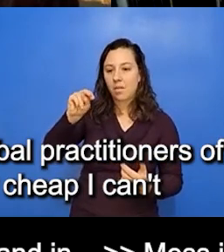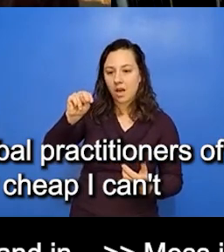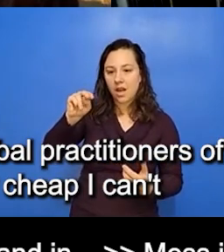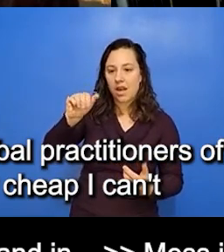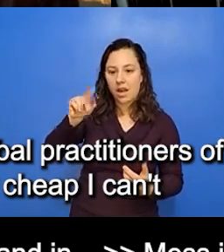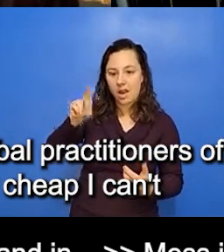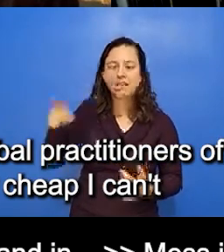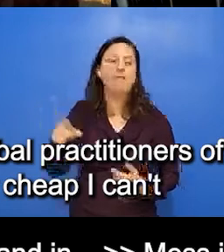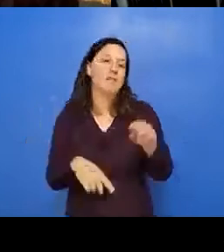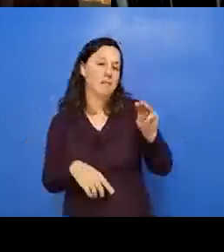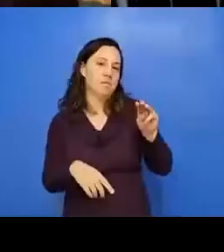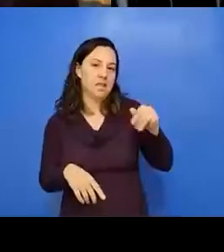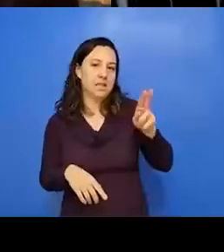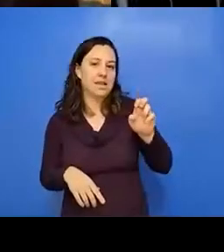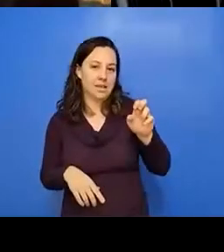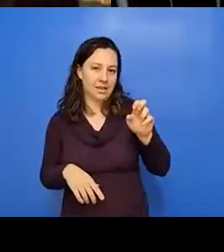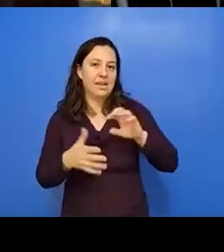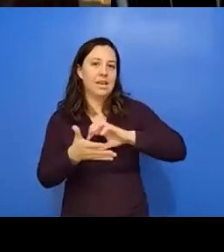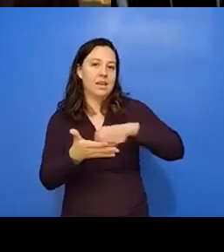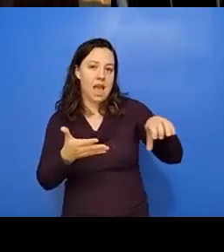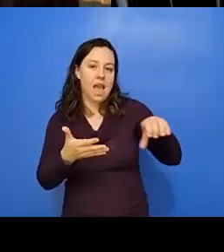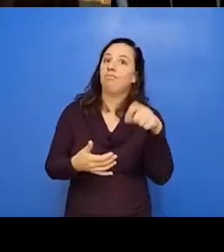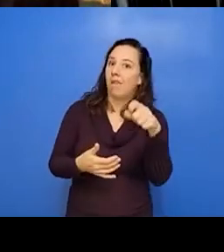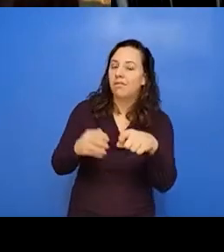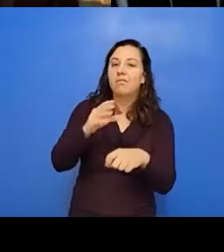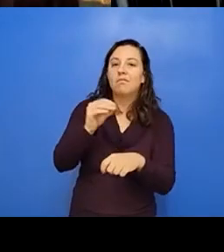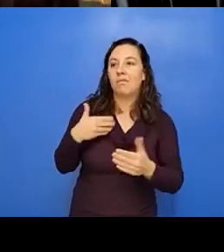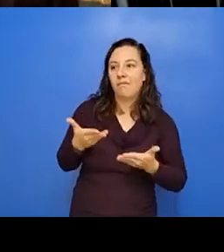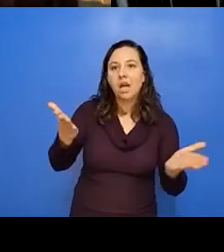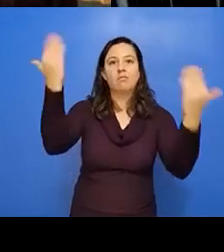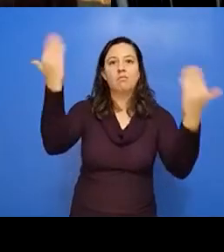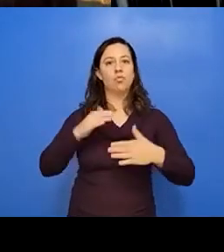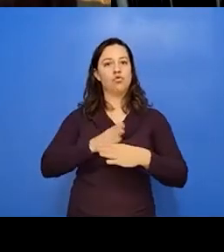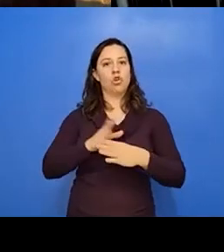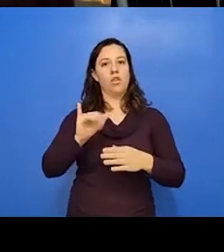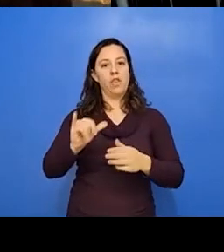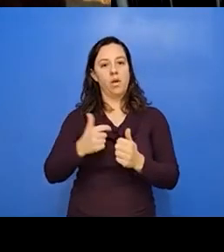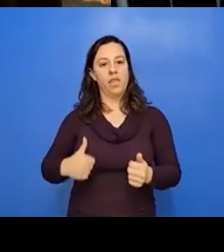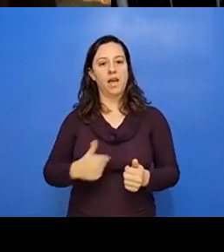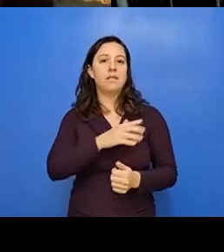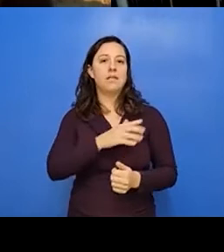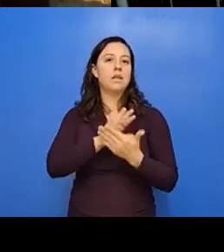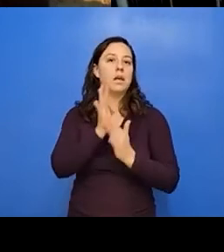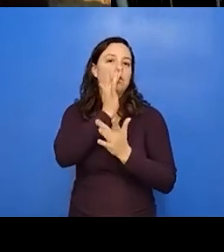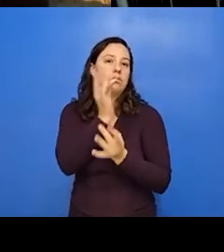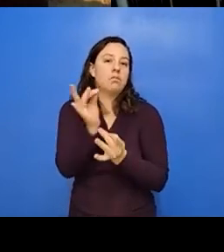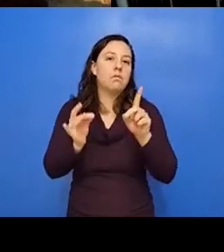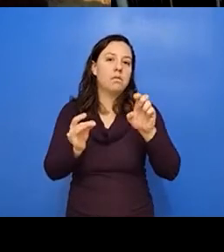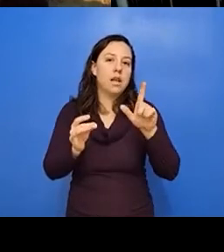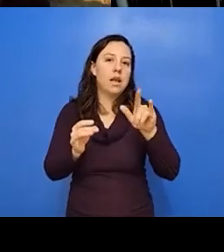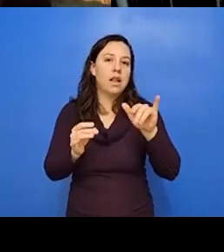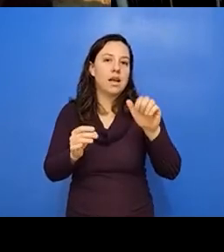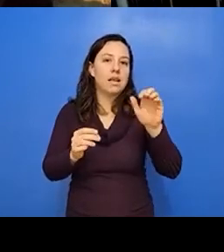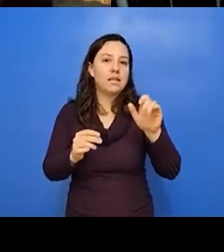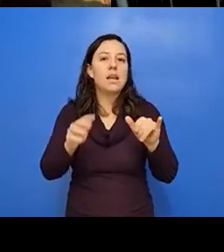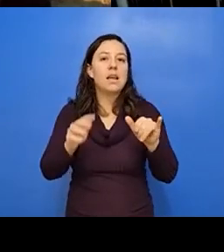cakes and inviting the campus community to share that. And it's become a very much a delicacy. And as people become more and more foodies and more